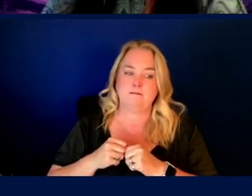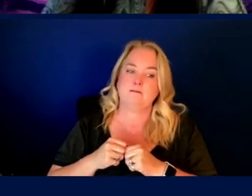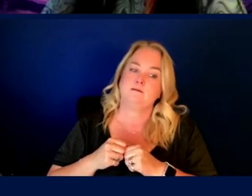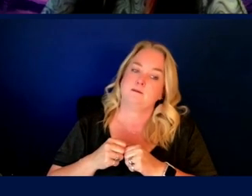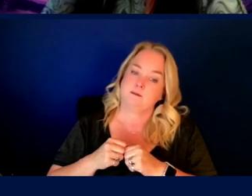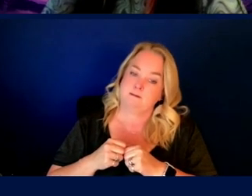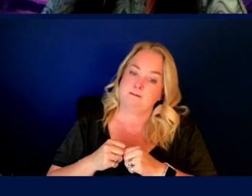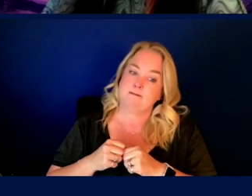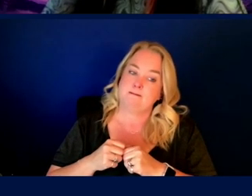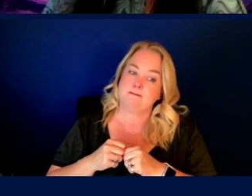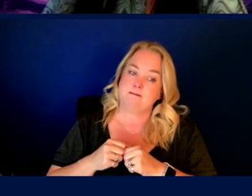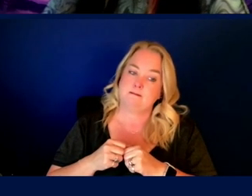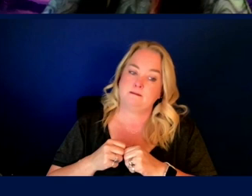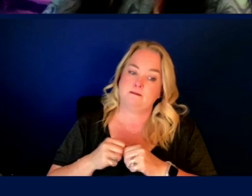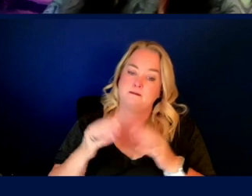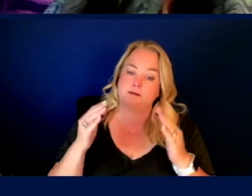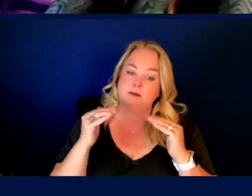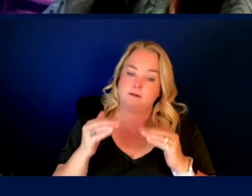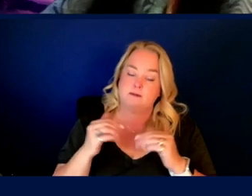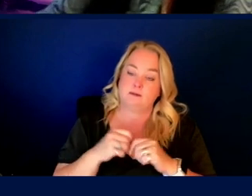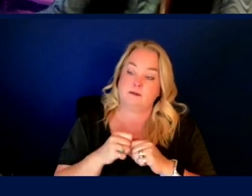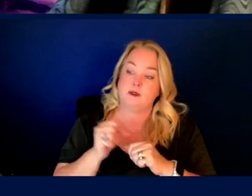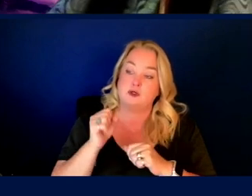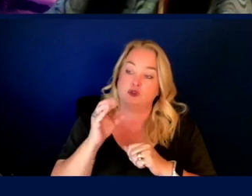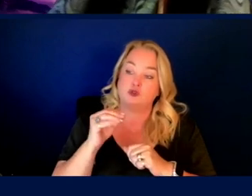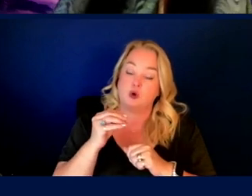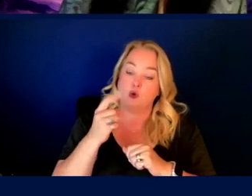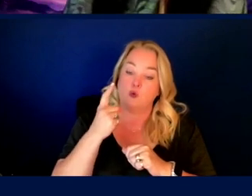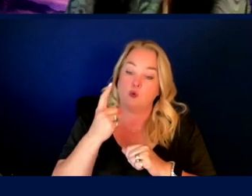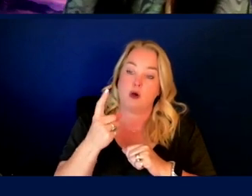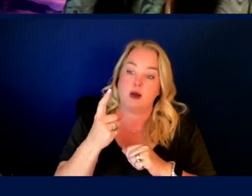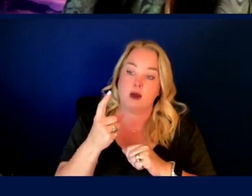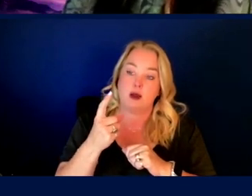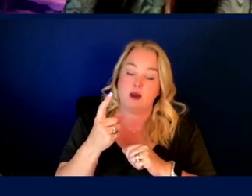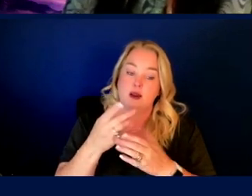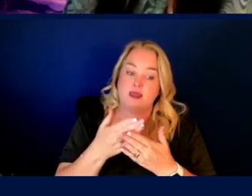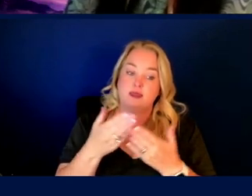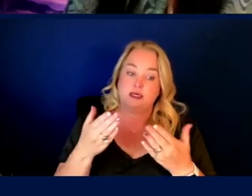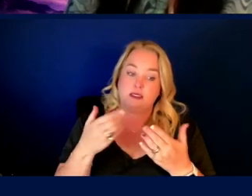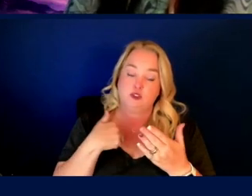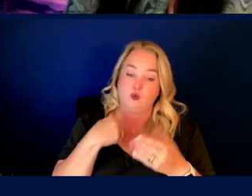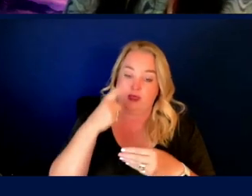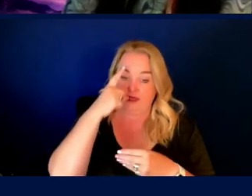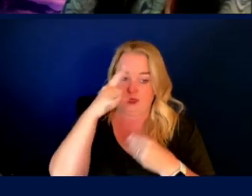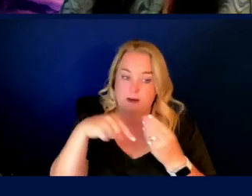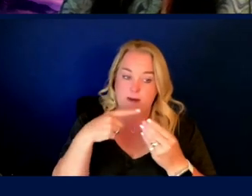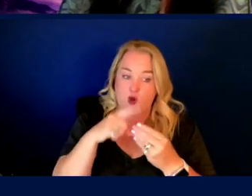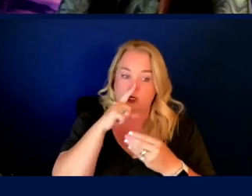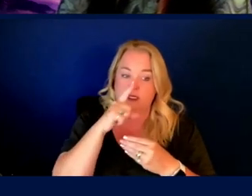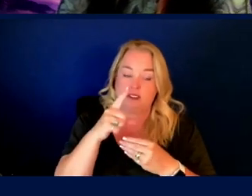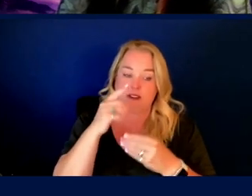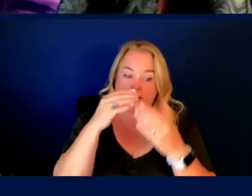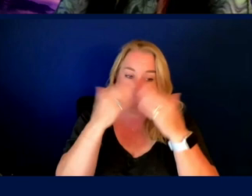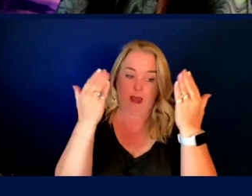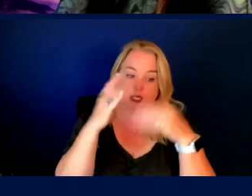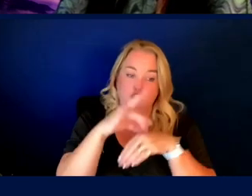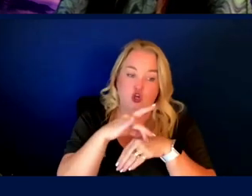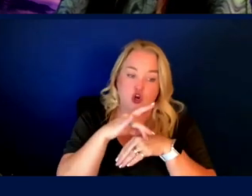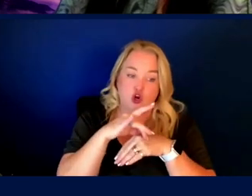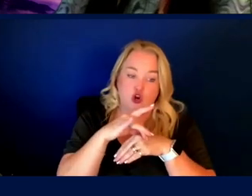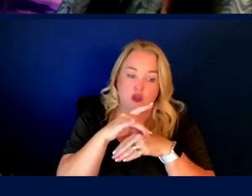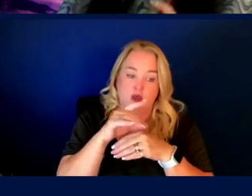All right. And to the next slide. So one of, uh, one of the topics that I think about a lot is space earth translational innovation.